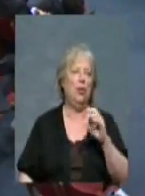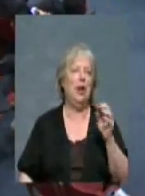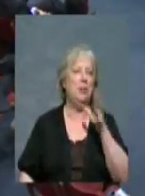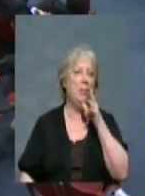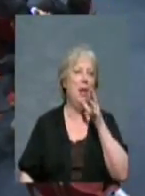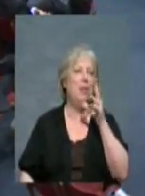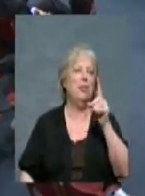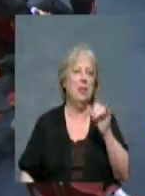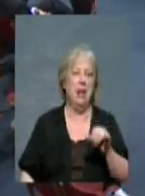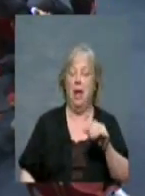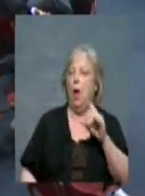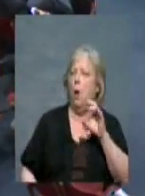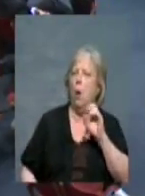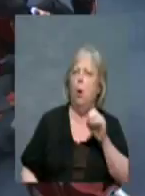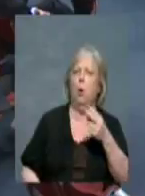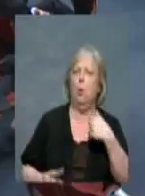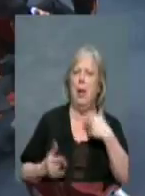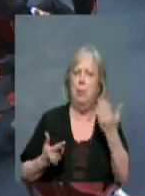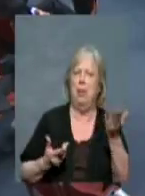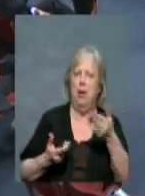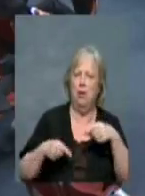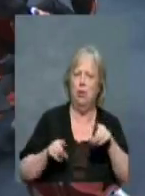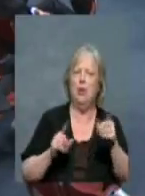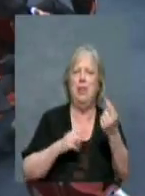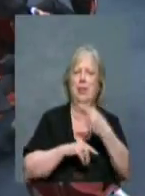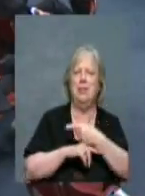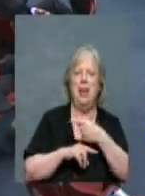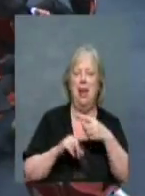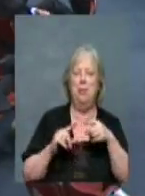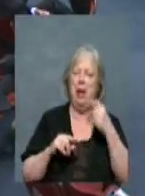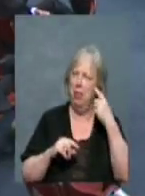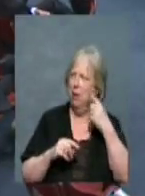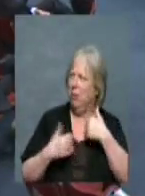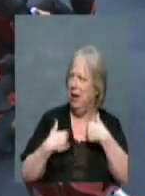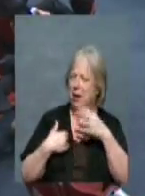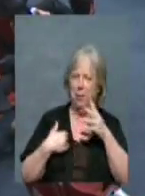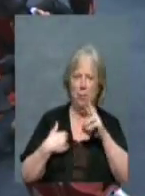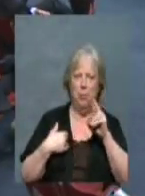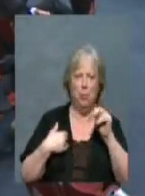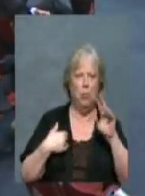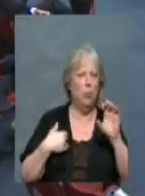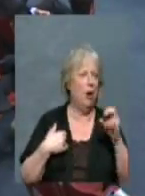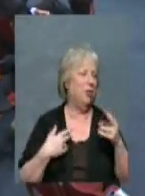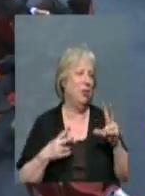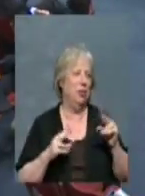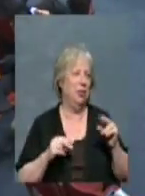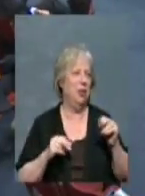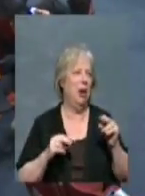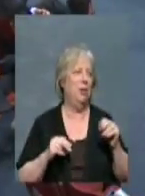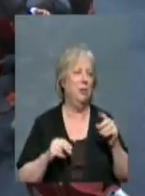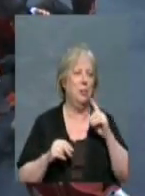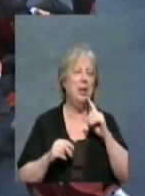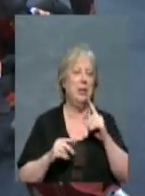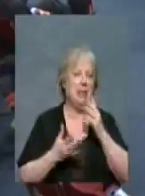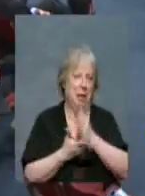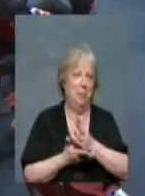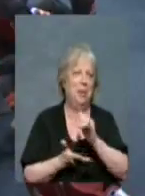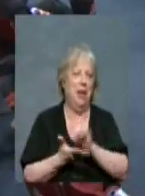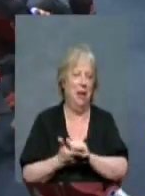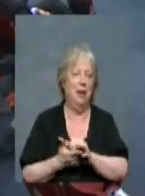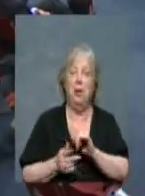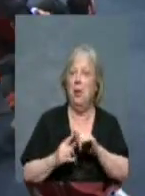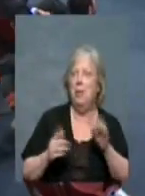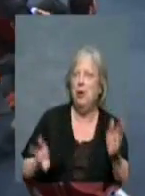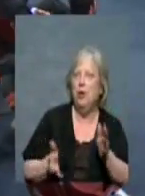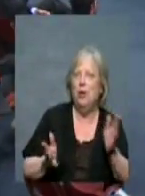Well, I was there during the day. I wasn't there on a brunch, but I thought there was a brunch. No, we discontinued. Okay. Well, I'd